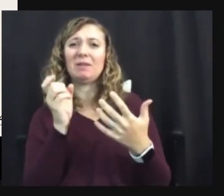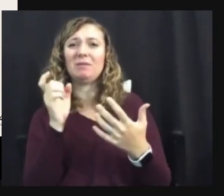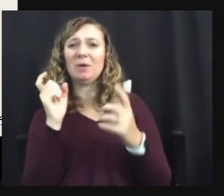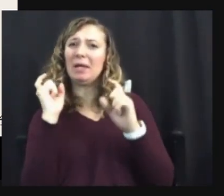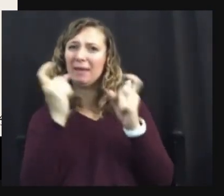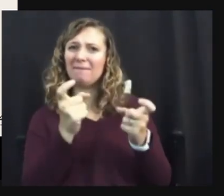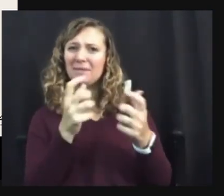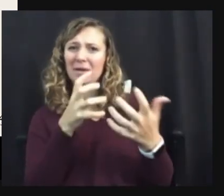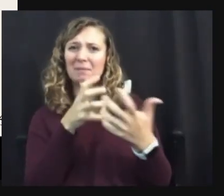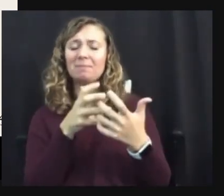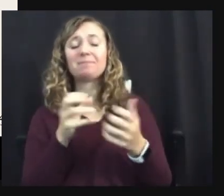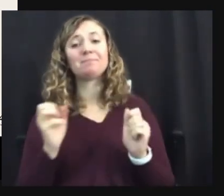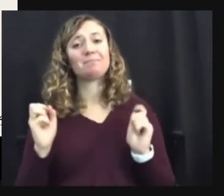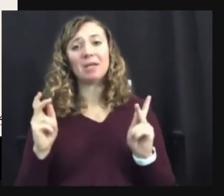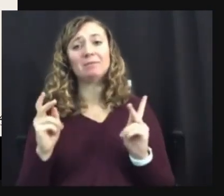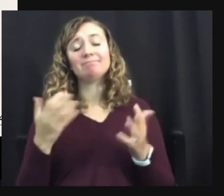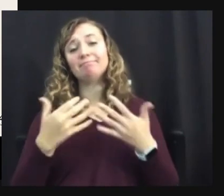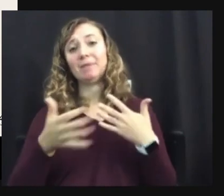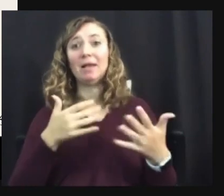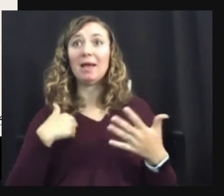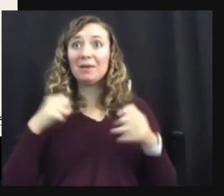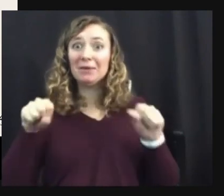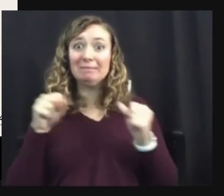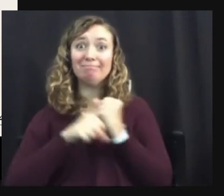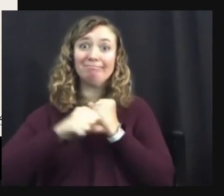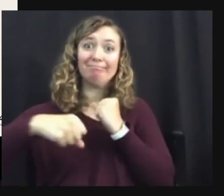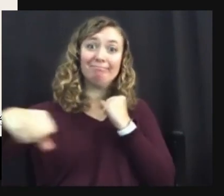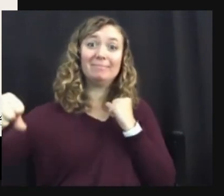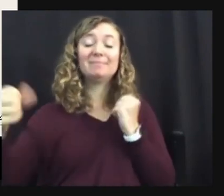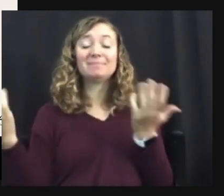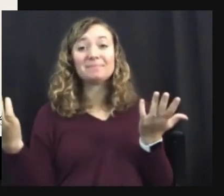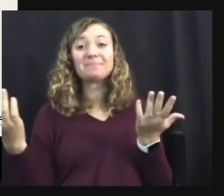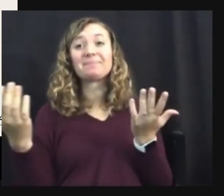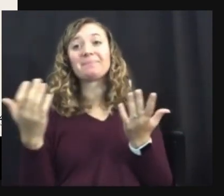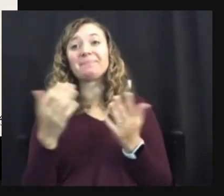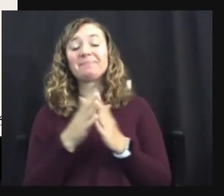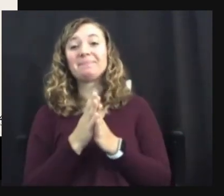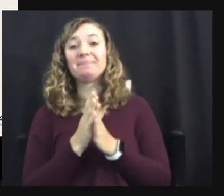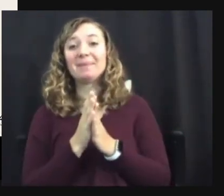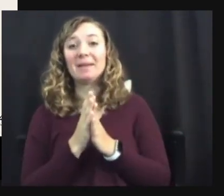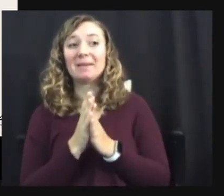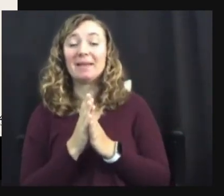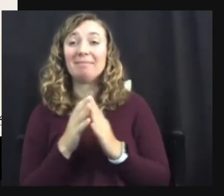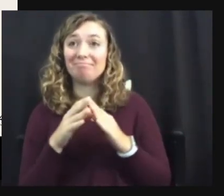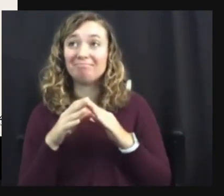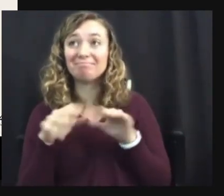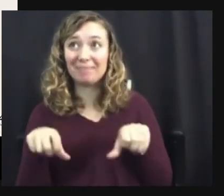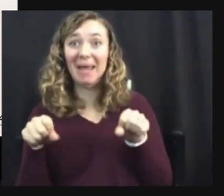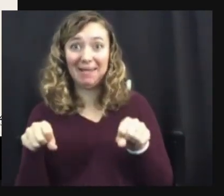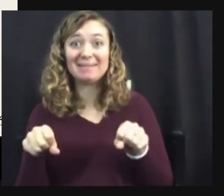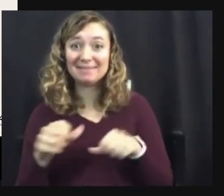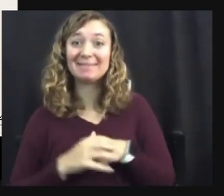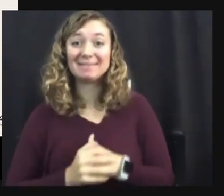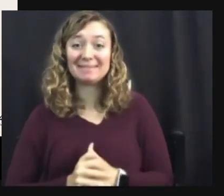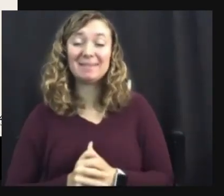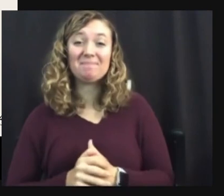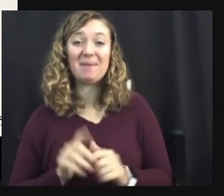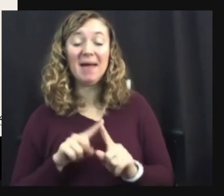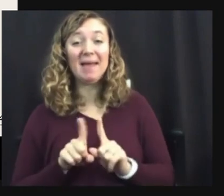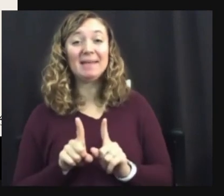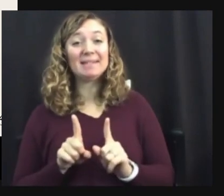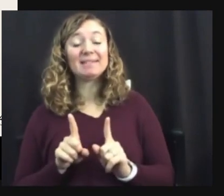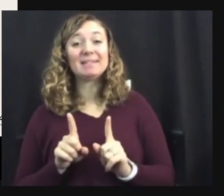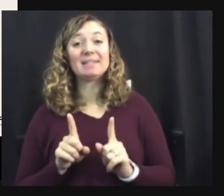Okay. So anyways, I could go on and I, you know, I'm totally capable of that, but, um,